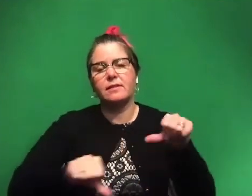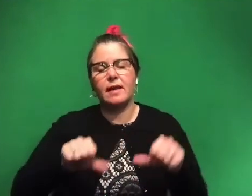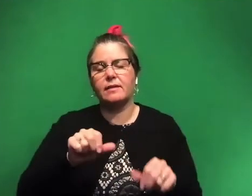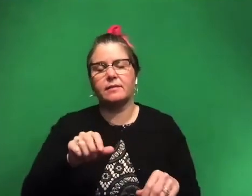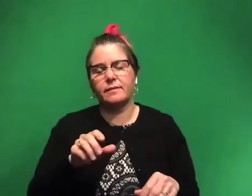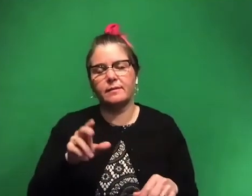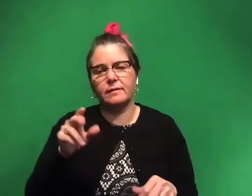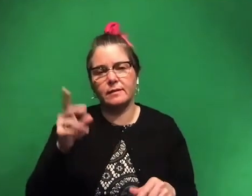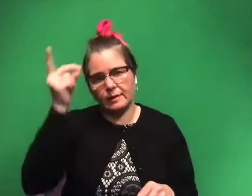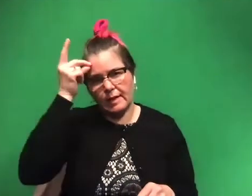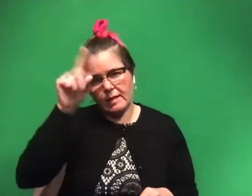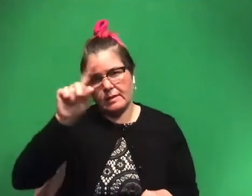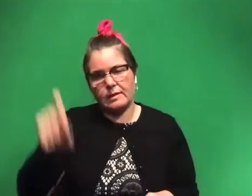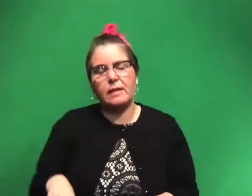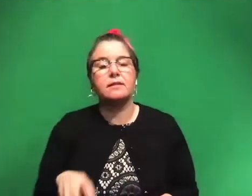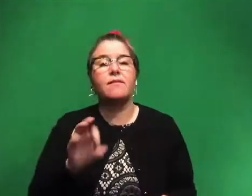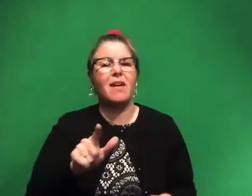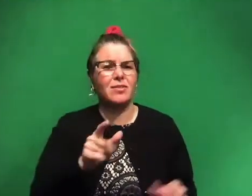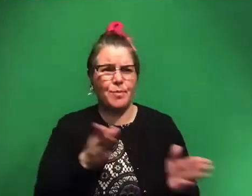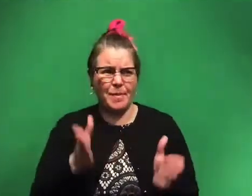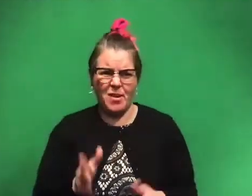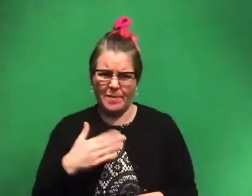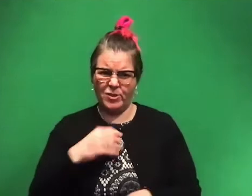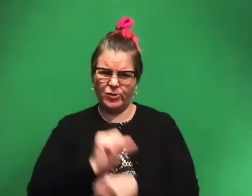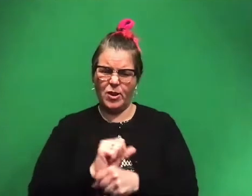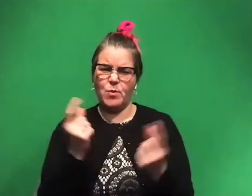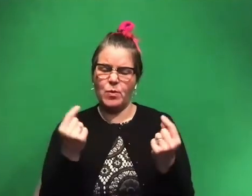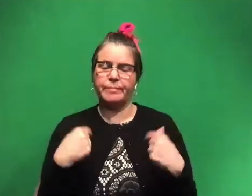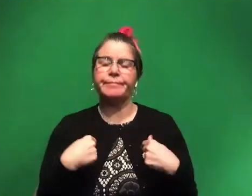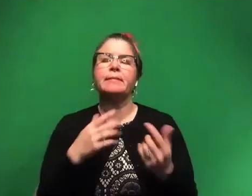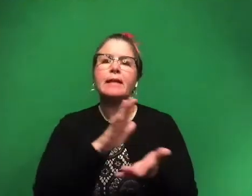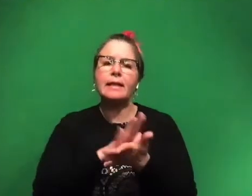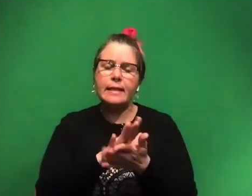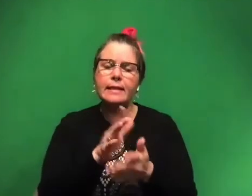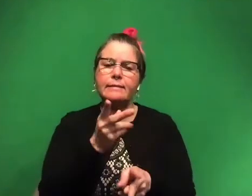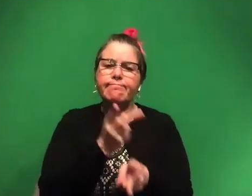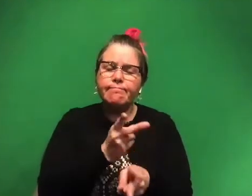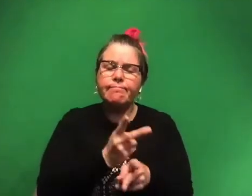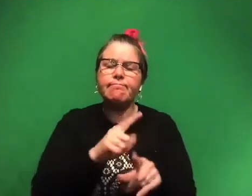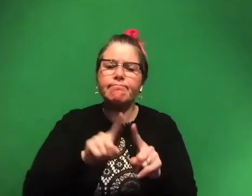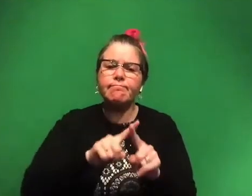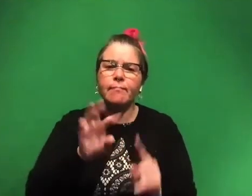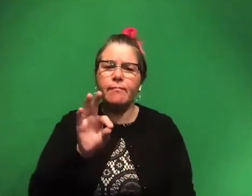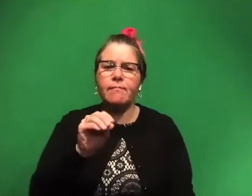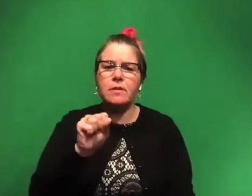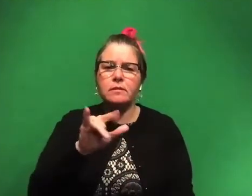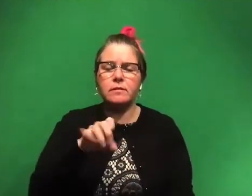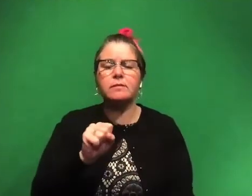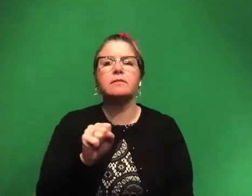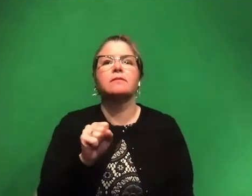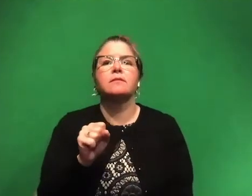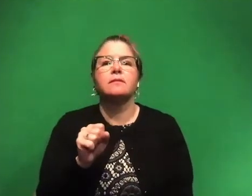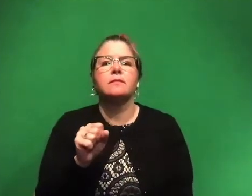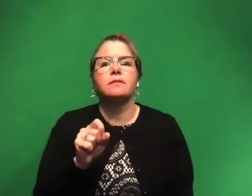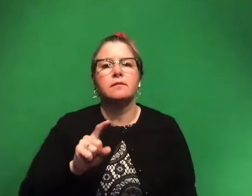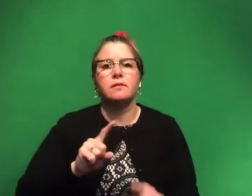what does a fossil preparator do exactly? Well, we clean and take care of all of these fossils that are of all